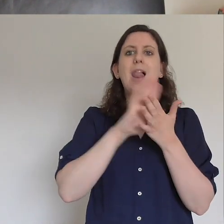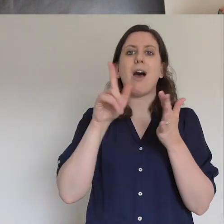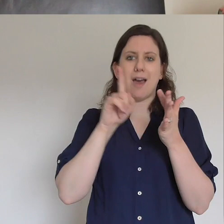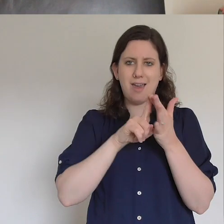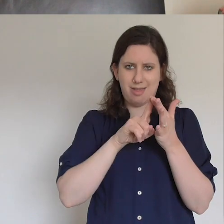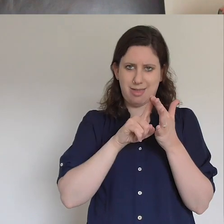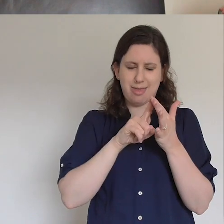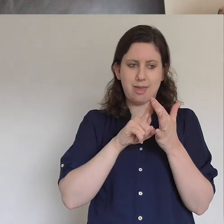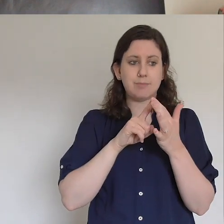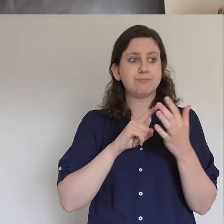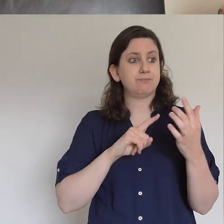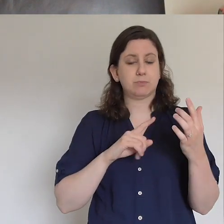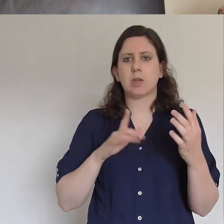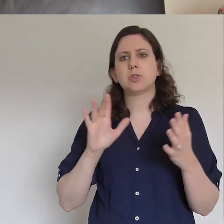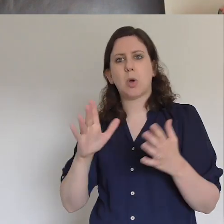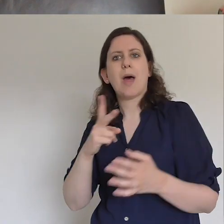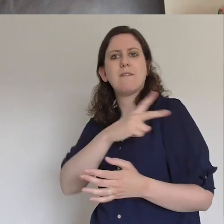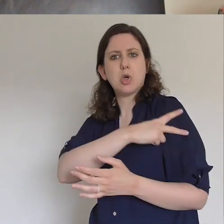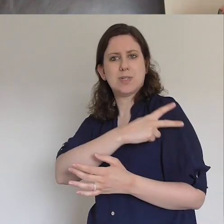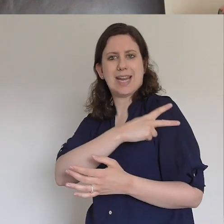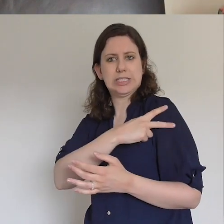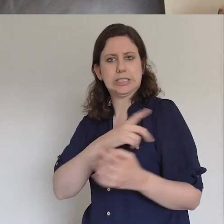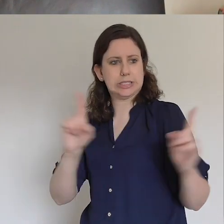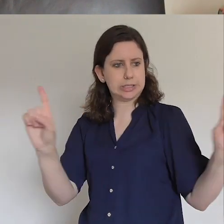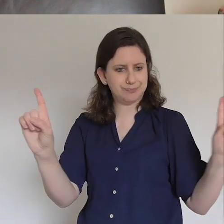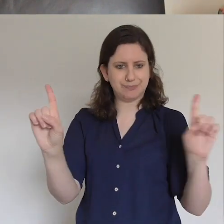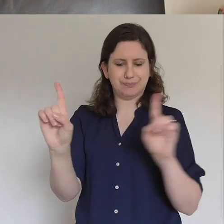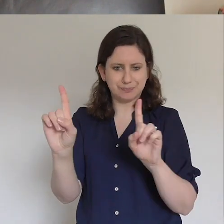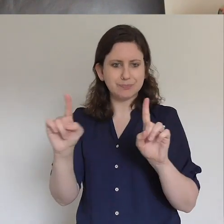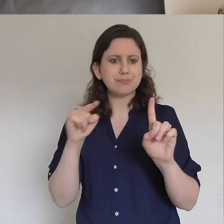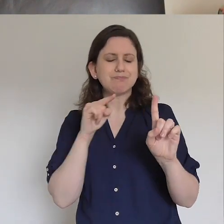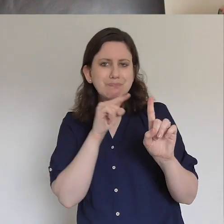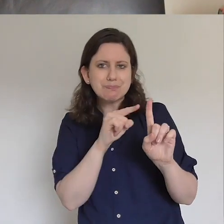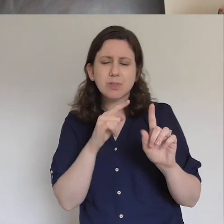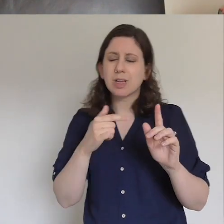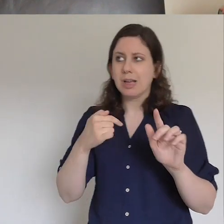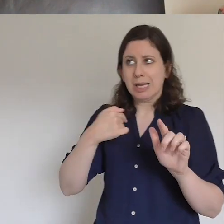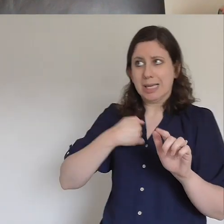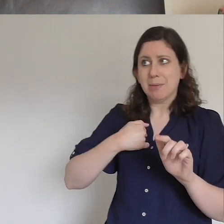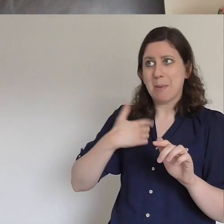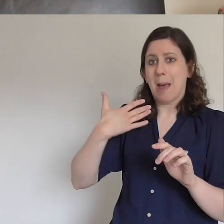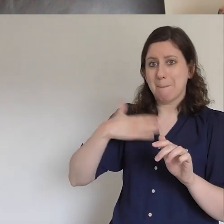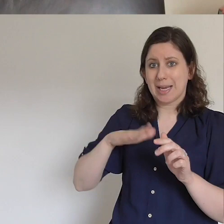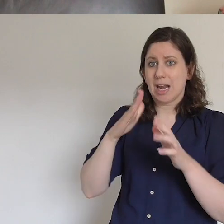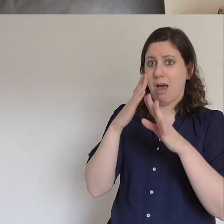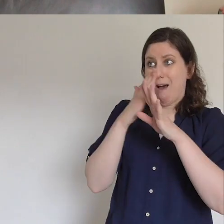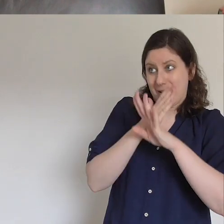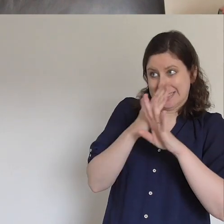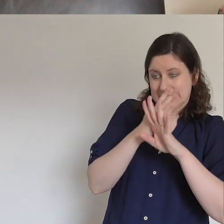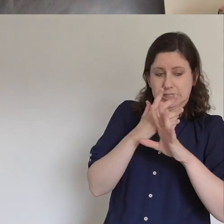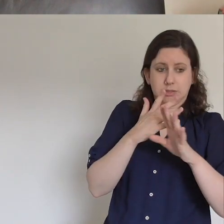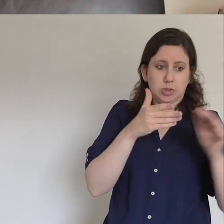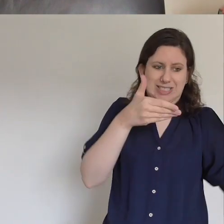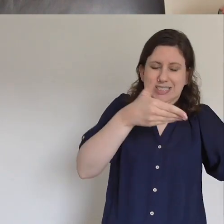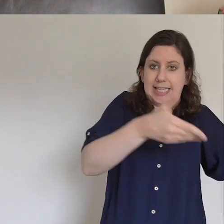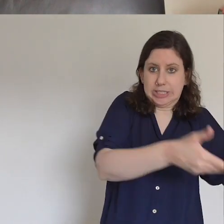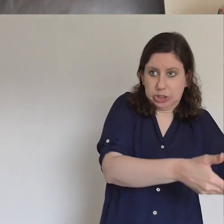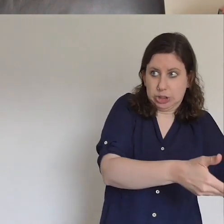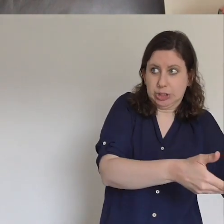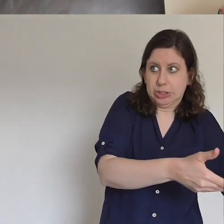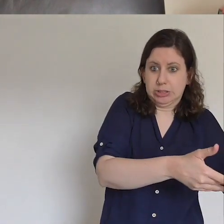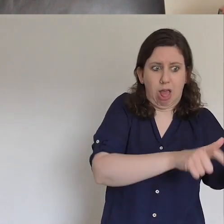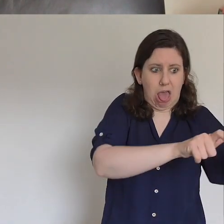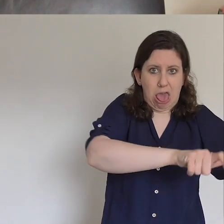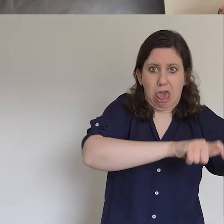to his lieutenant and he confesses to his lieutenant that he's been in a ditch and he's stayed in this ditch by himself